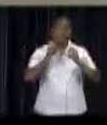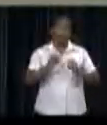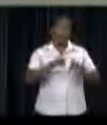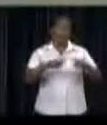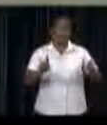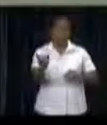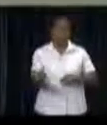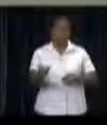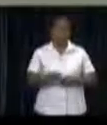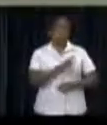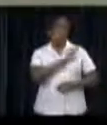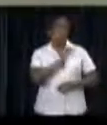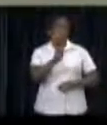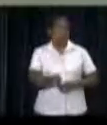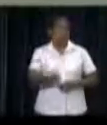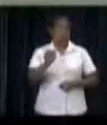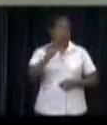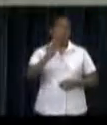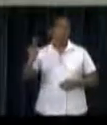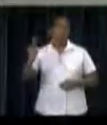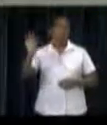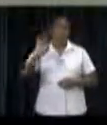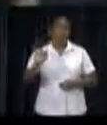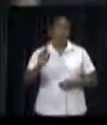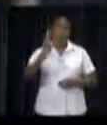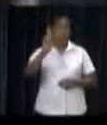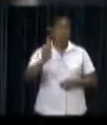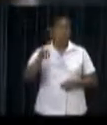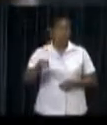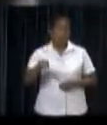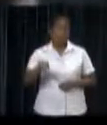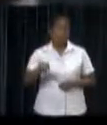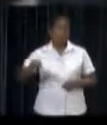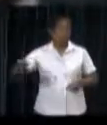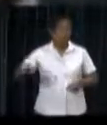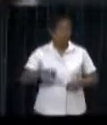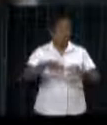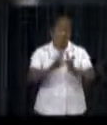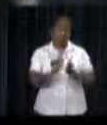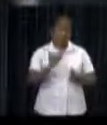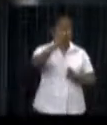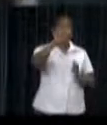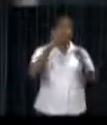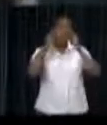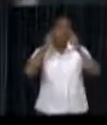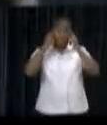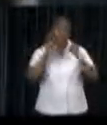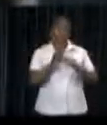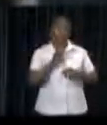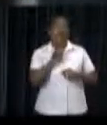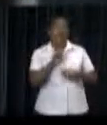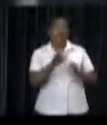delegation which departed to China was very diverse. The President of the Chamber of Commerce and Industry, Henk